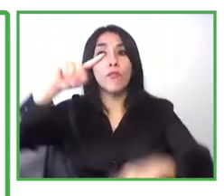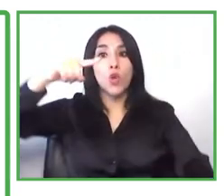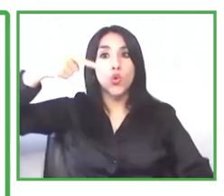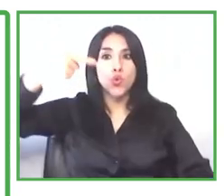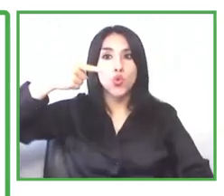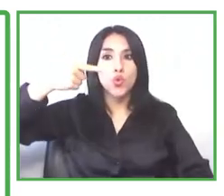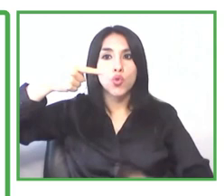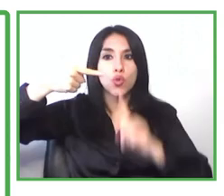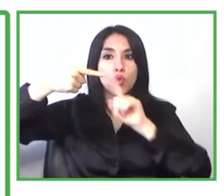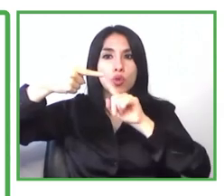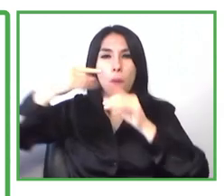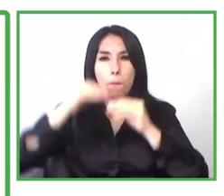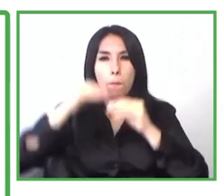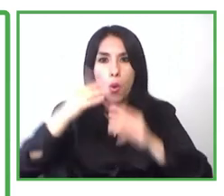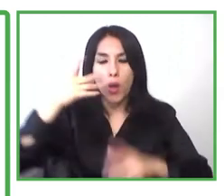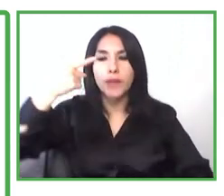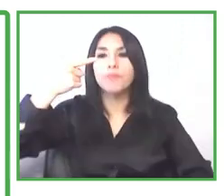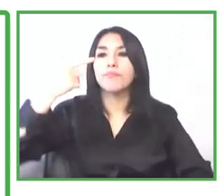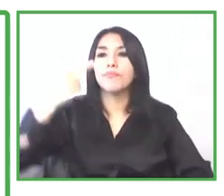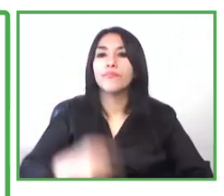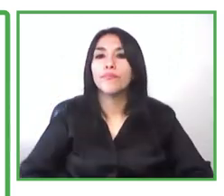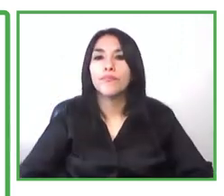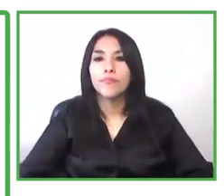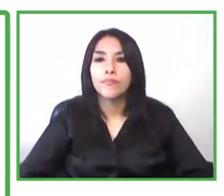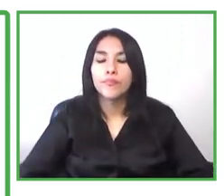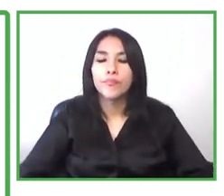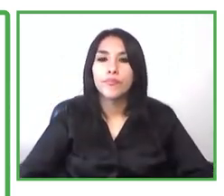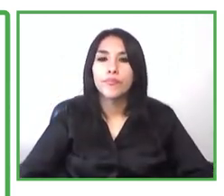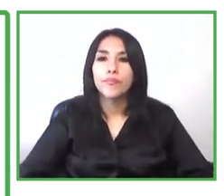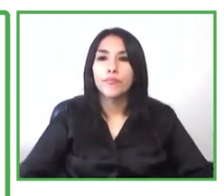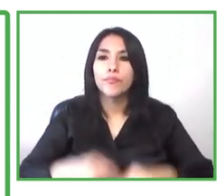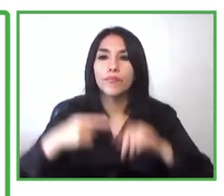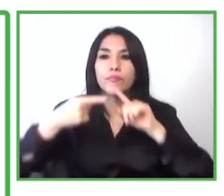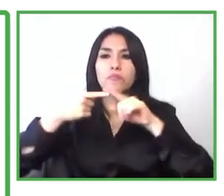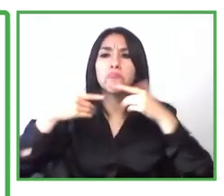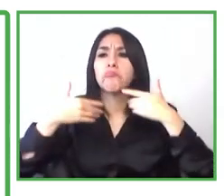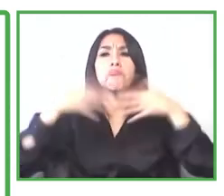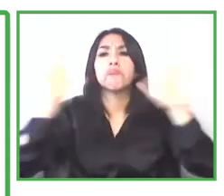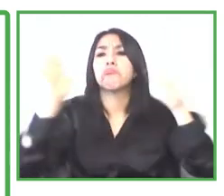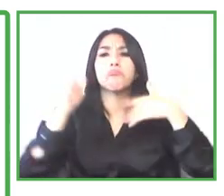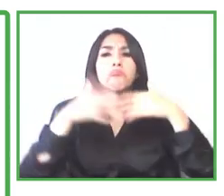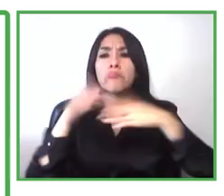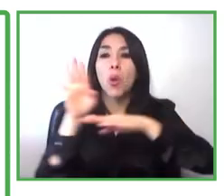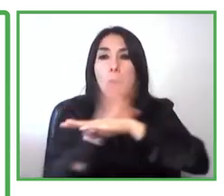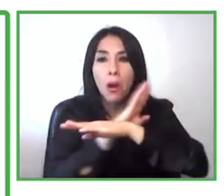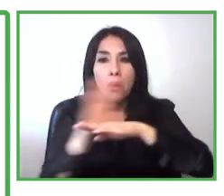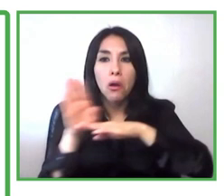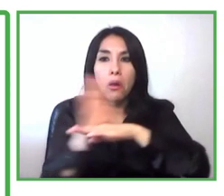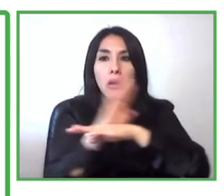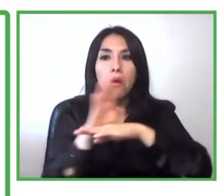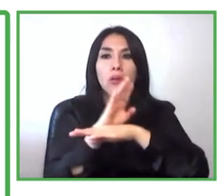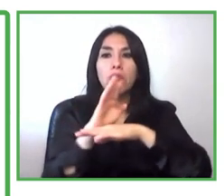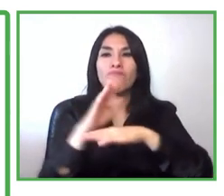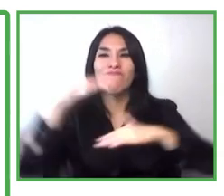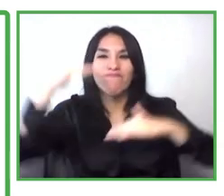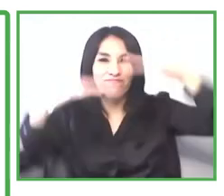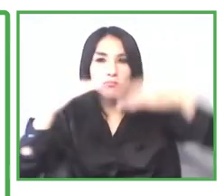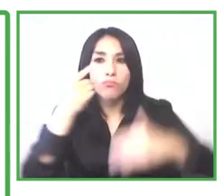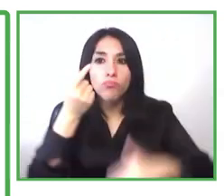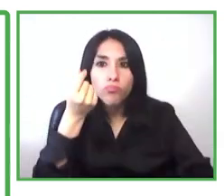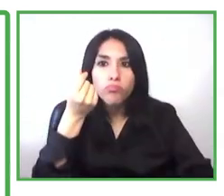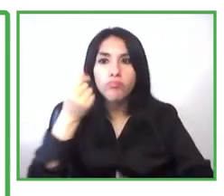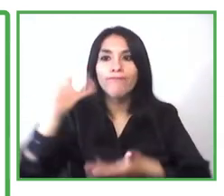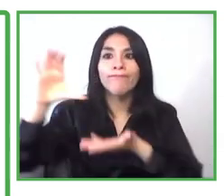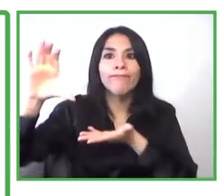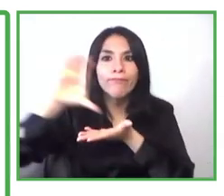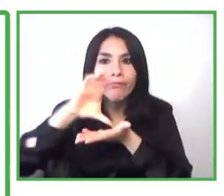face for example lack of seed funding lack of the opportunity and technology acquisition or dealing